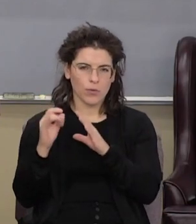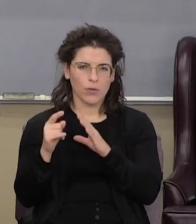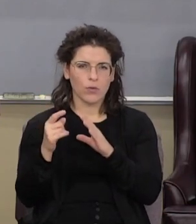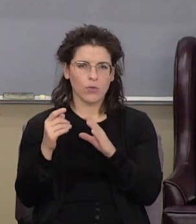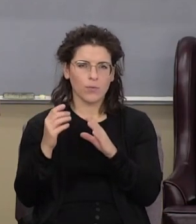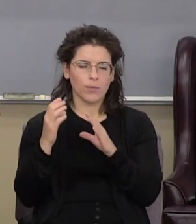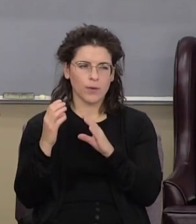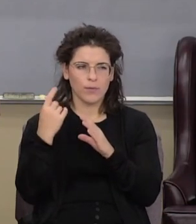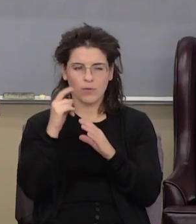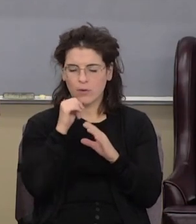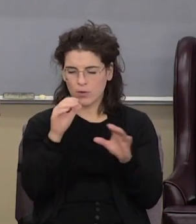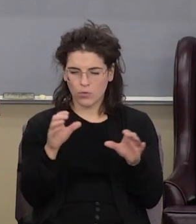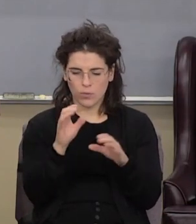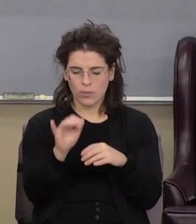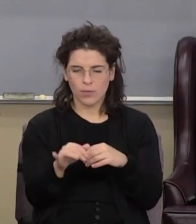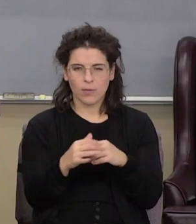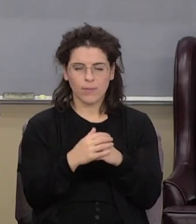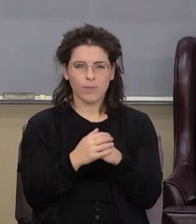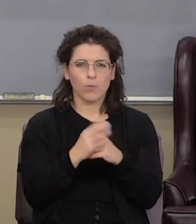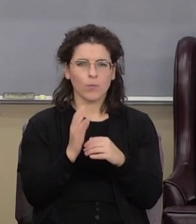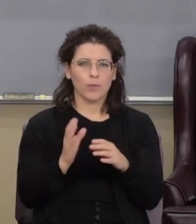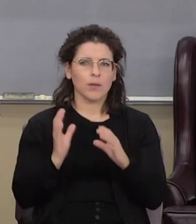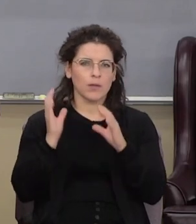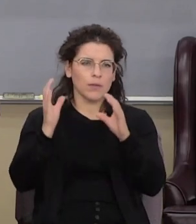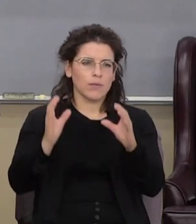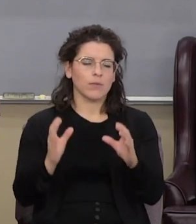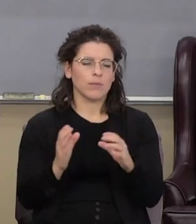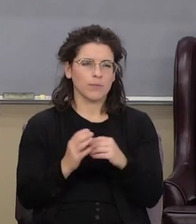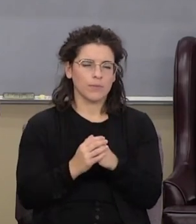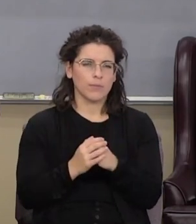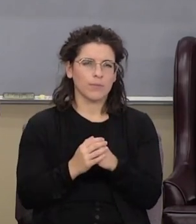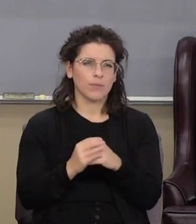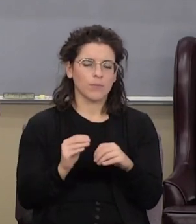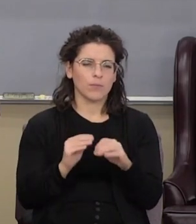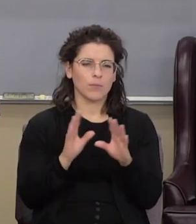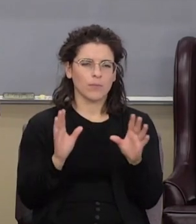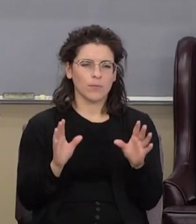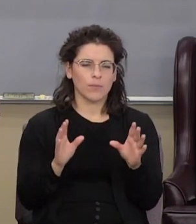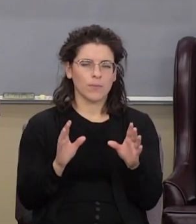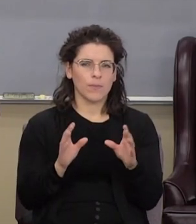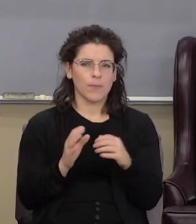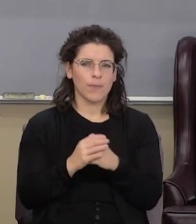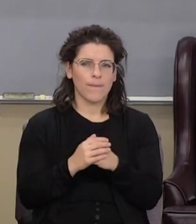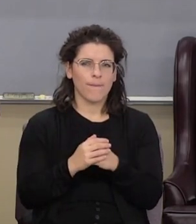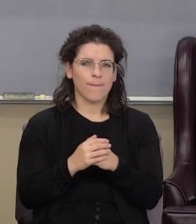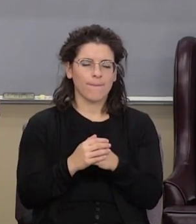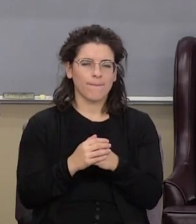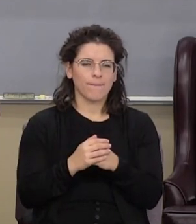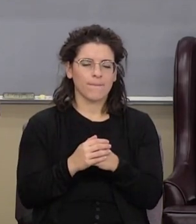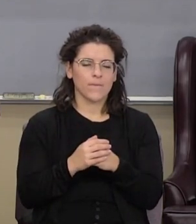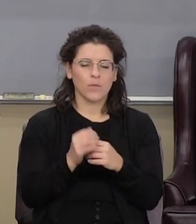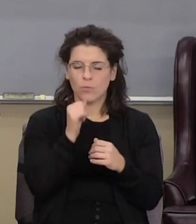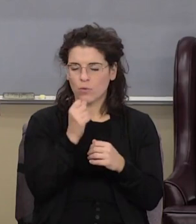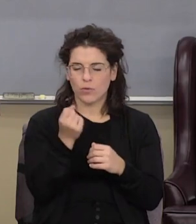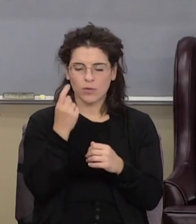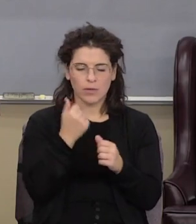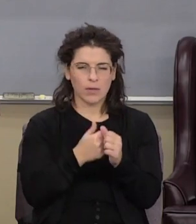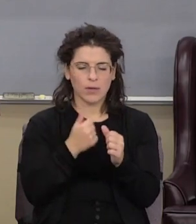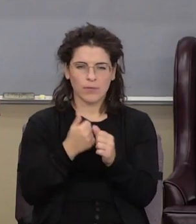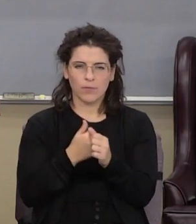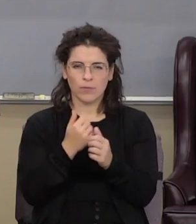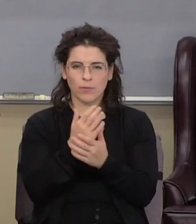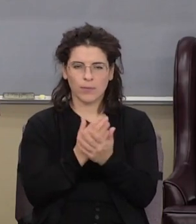you bear for not doing it will be lifted and the clarity listen you won't understand every piece of it